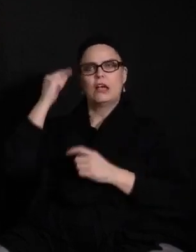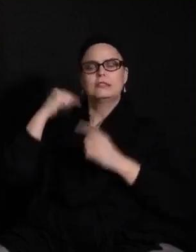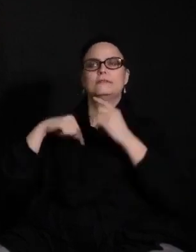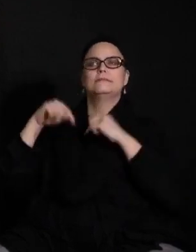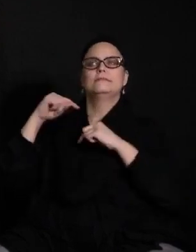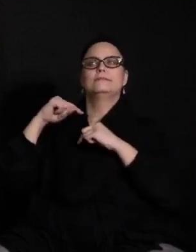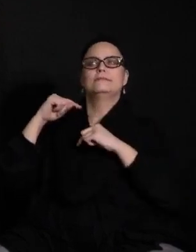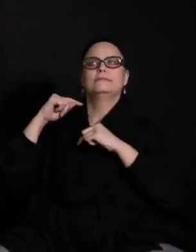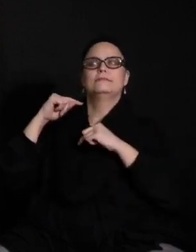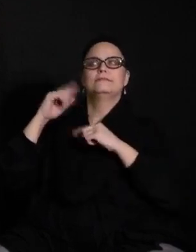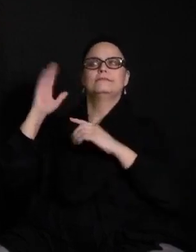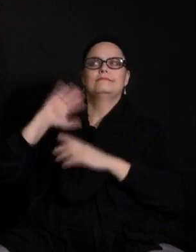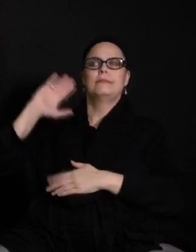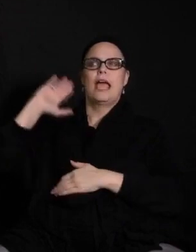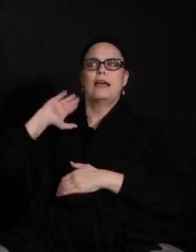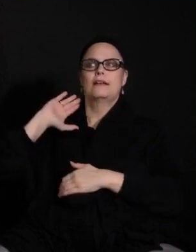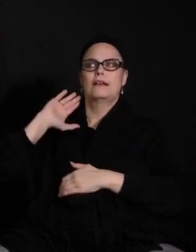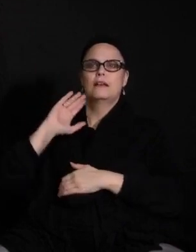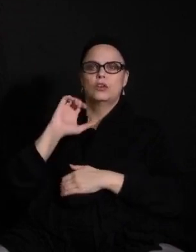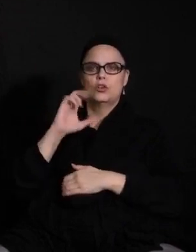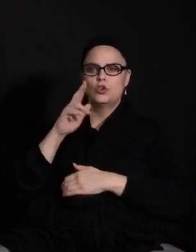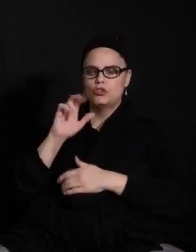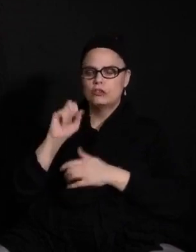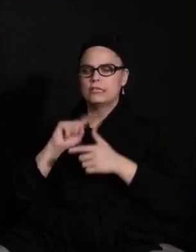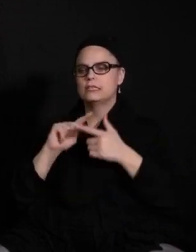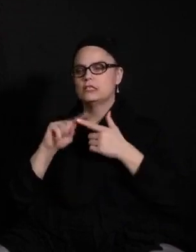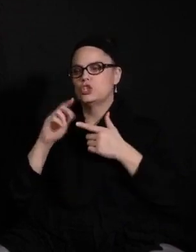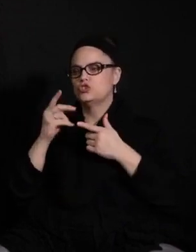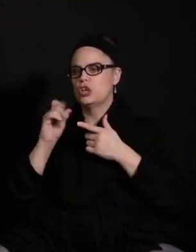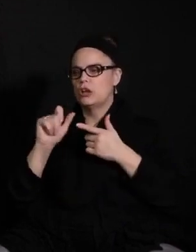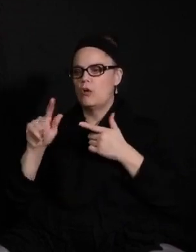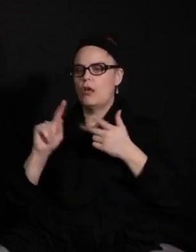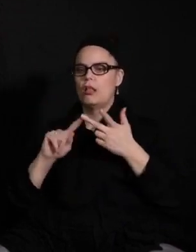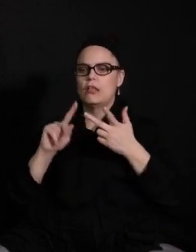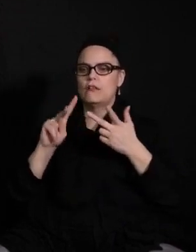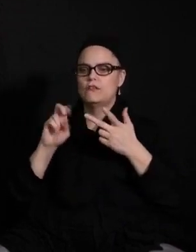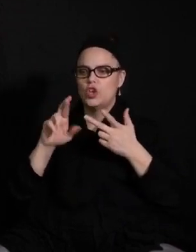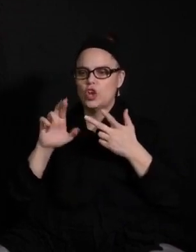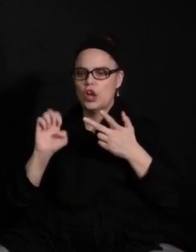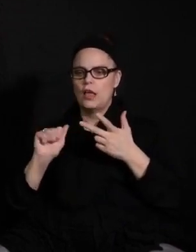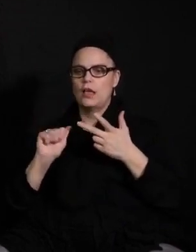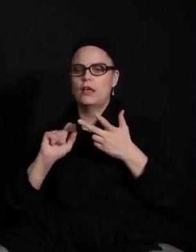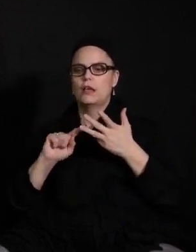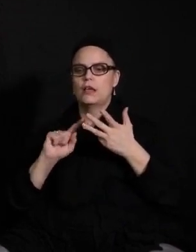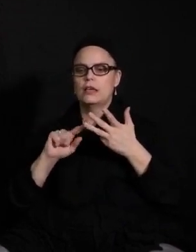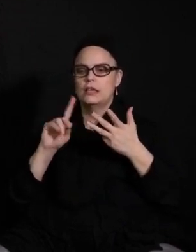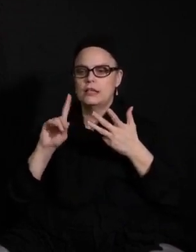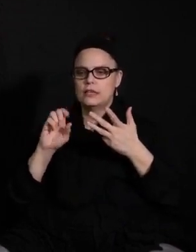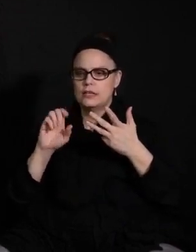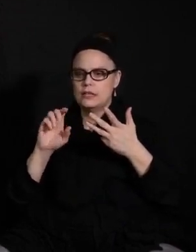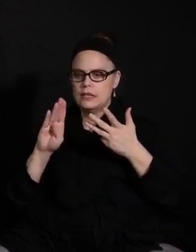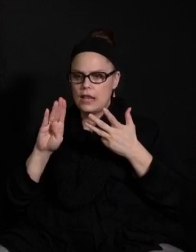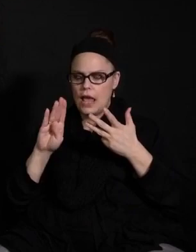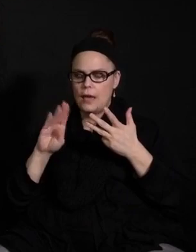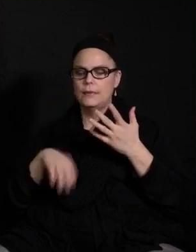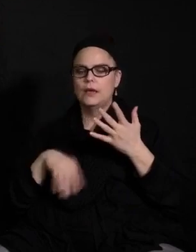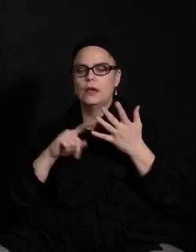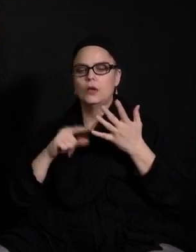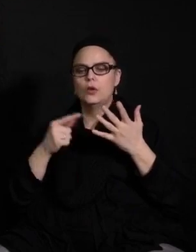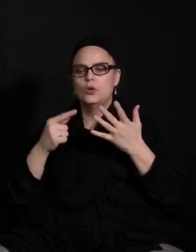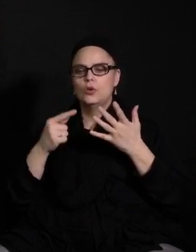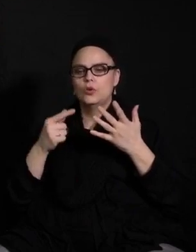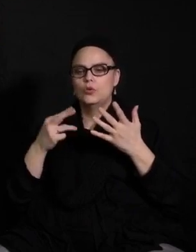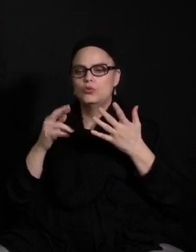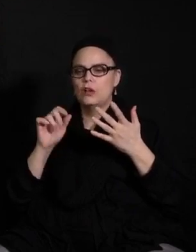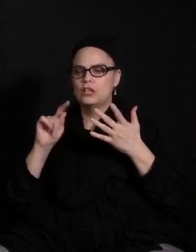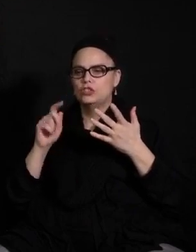to people like Chris, Cheryl, Vera, Deb, Gretchen. These are all lead clerks that I worked very closely with in